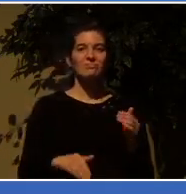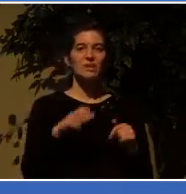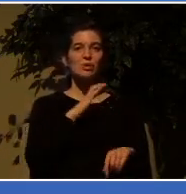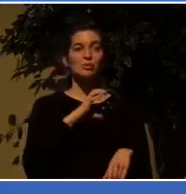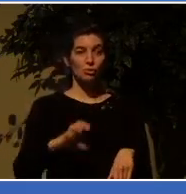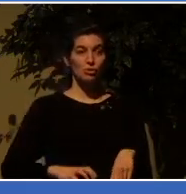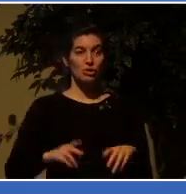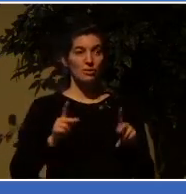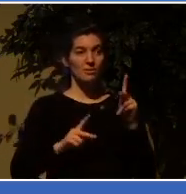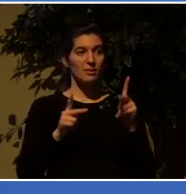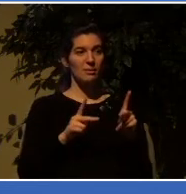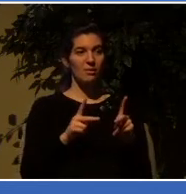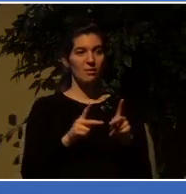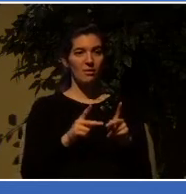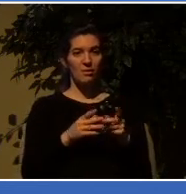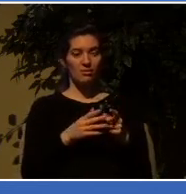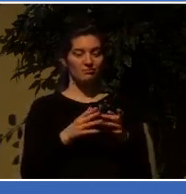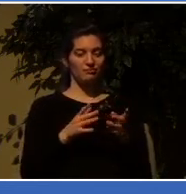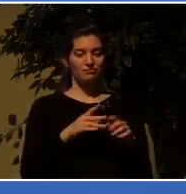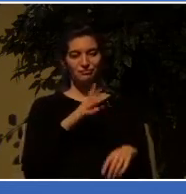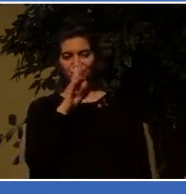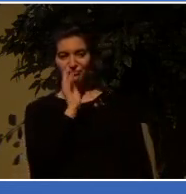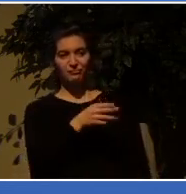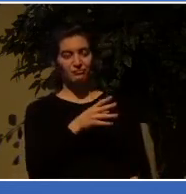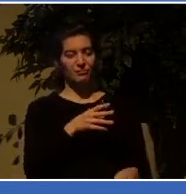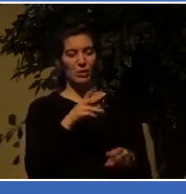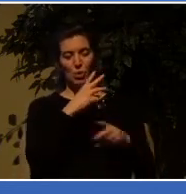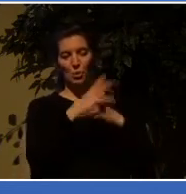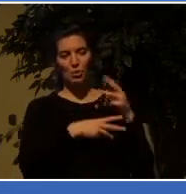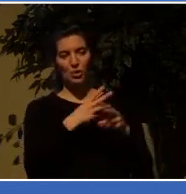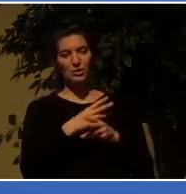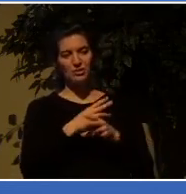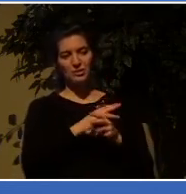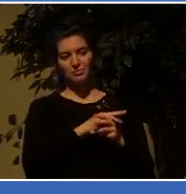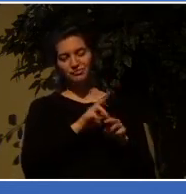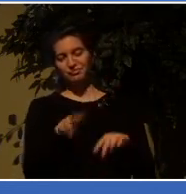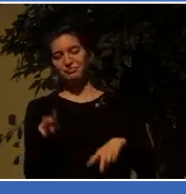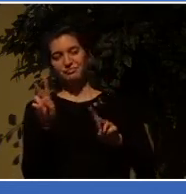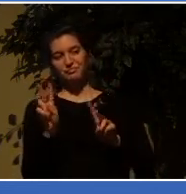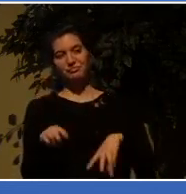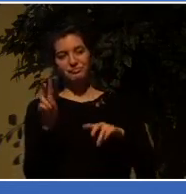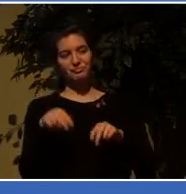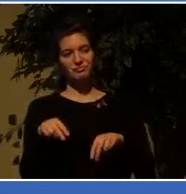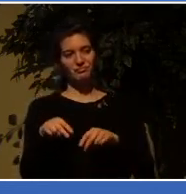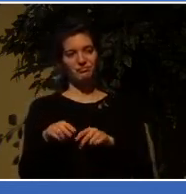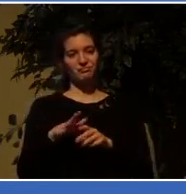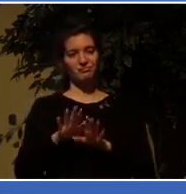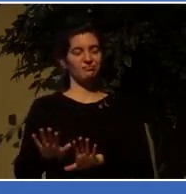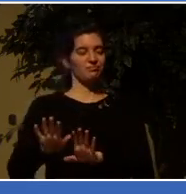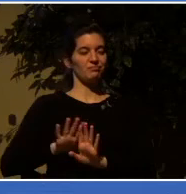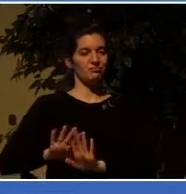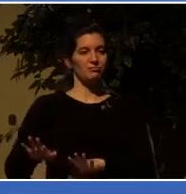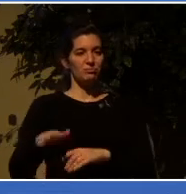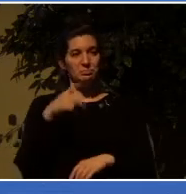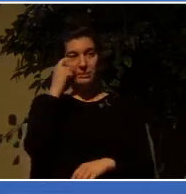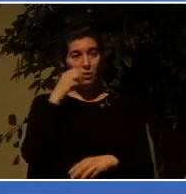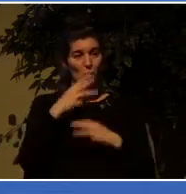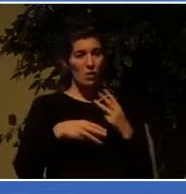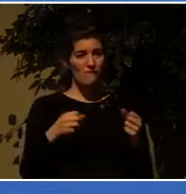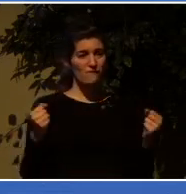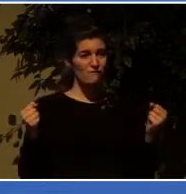because the world fears Christians asserting their voice